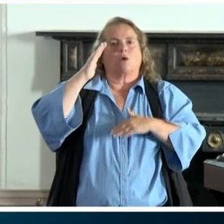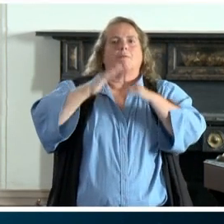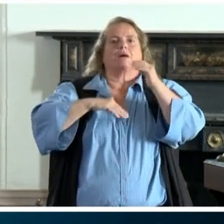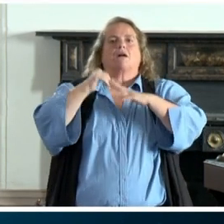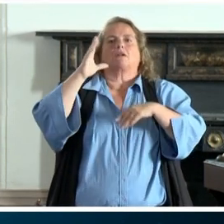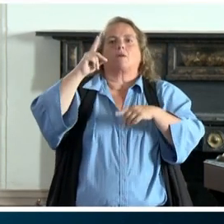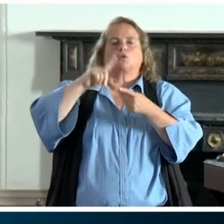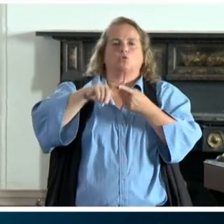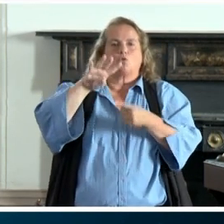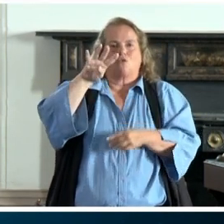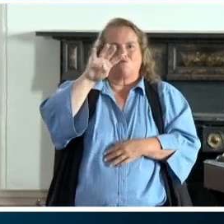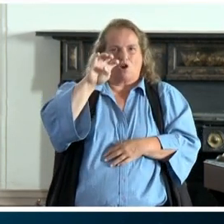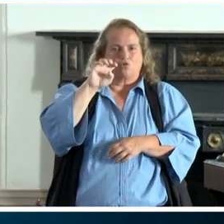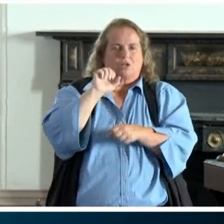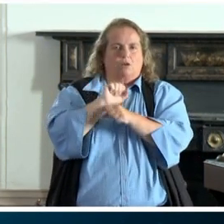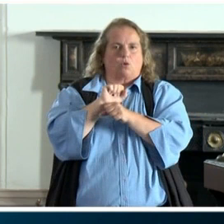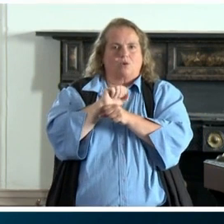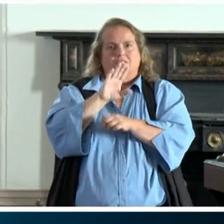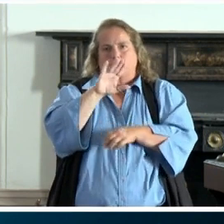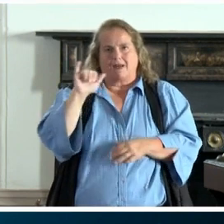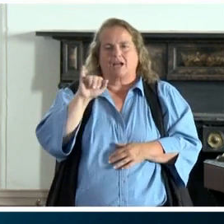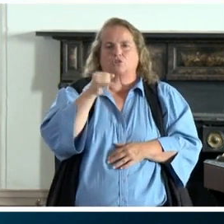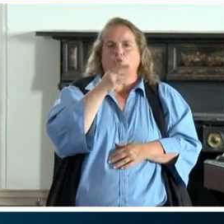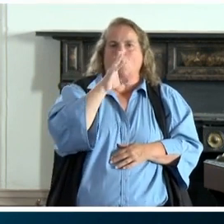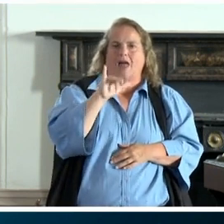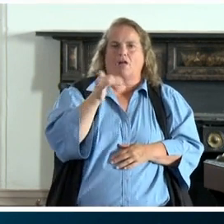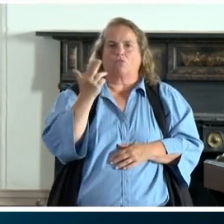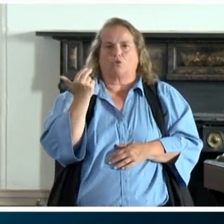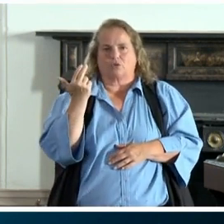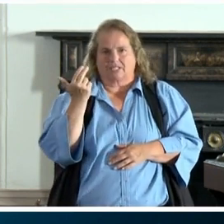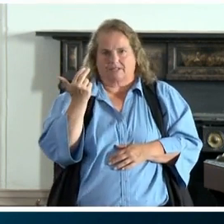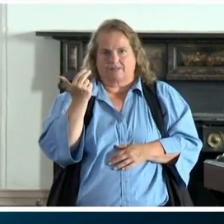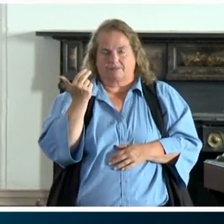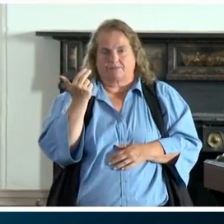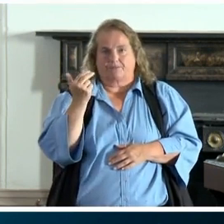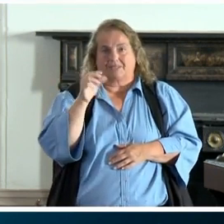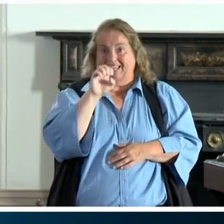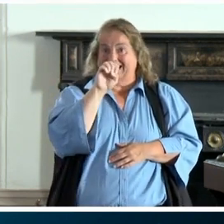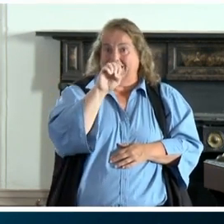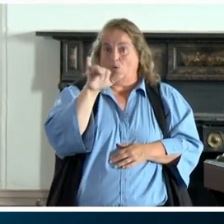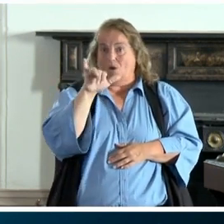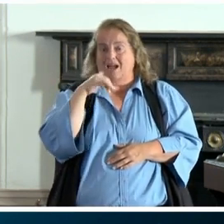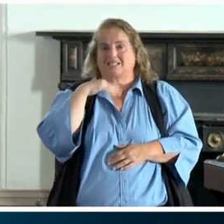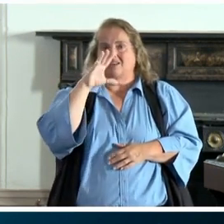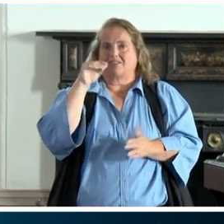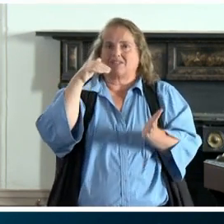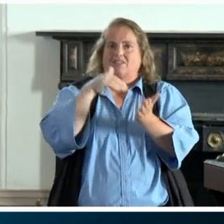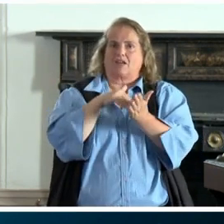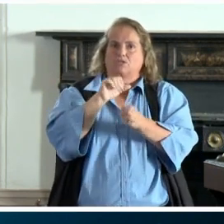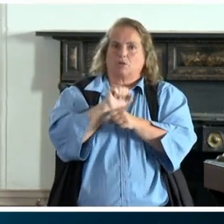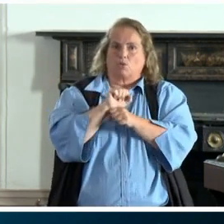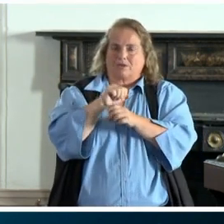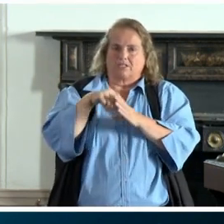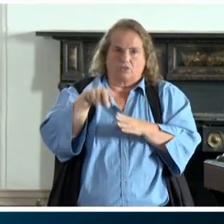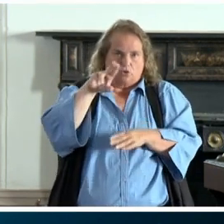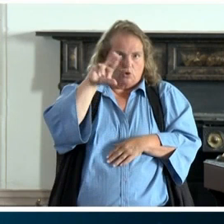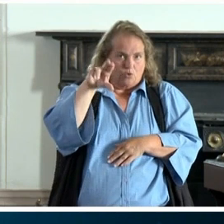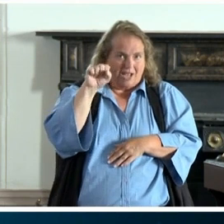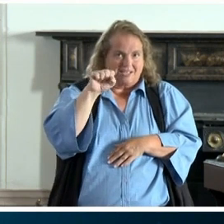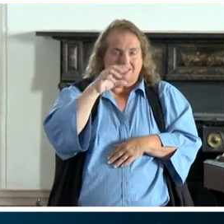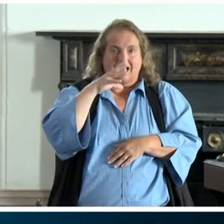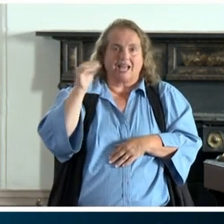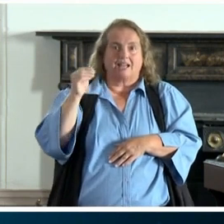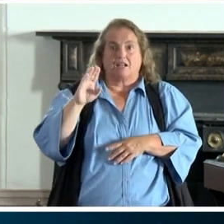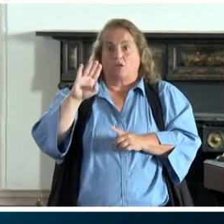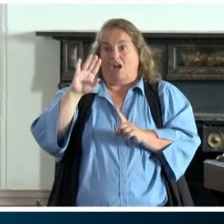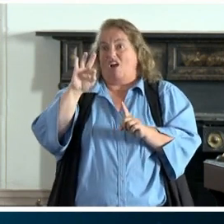employees by July the 13th. EY has 50,000 employees in the U.S. And of the big four,